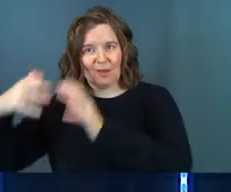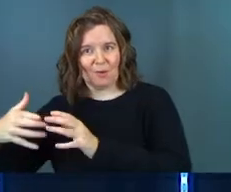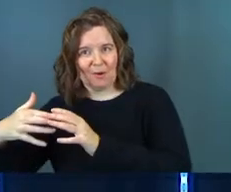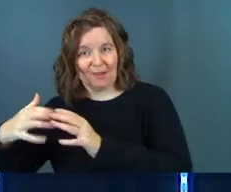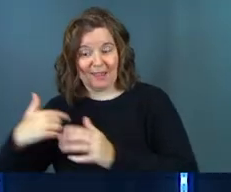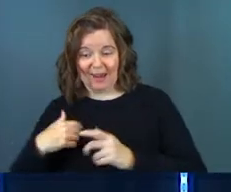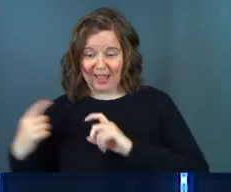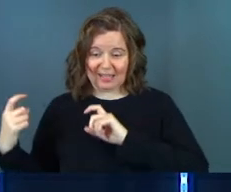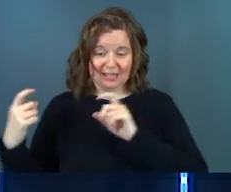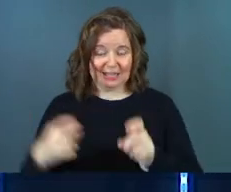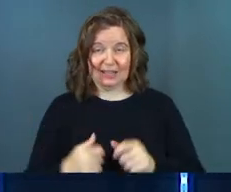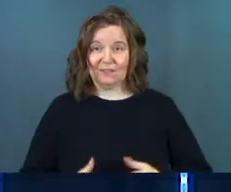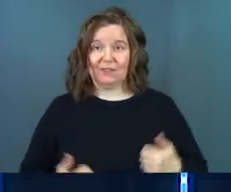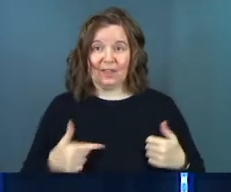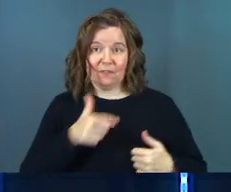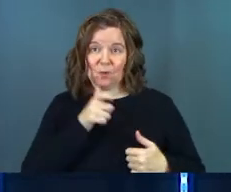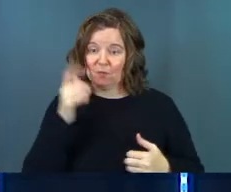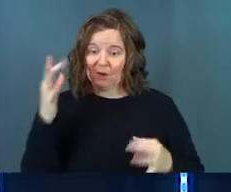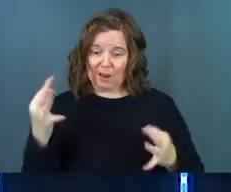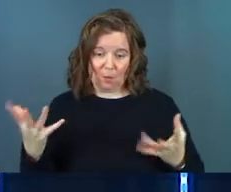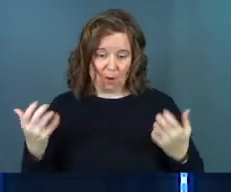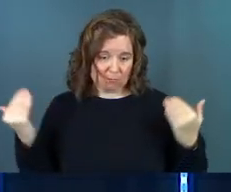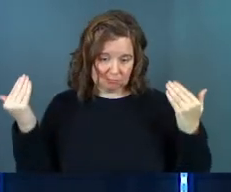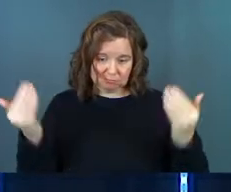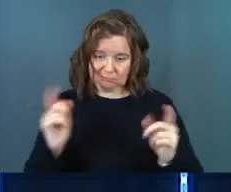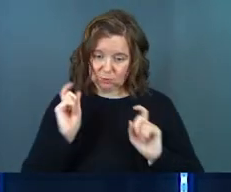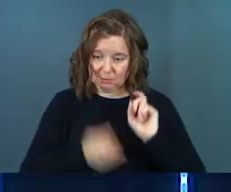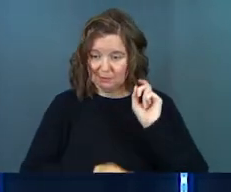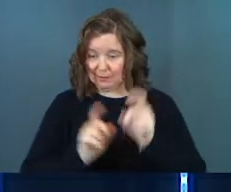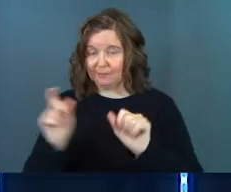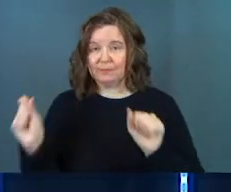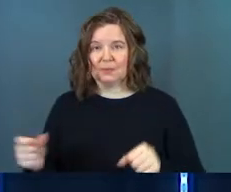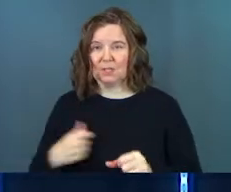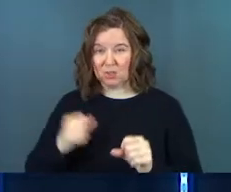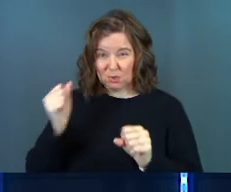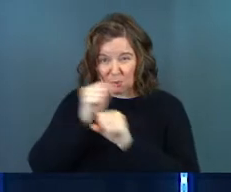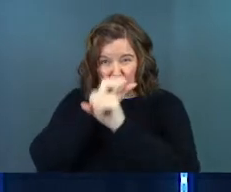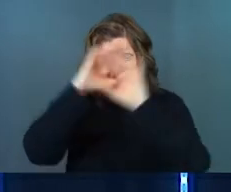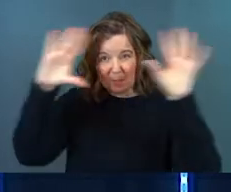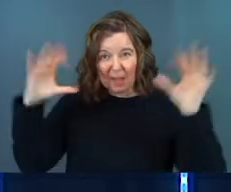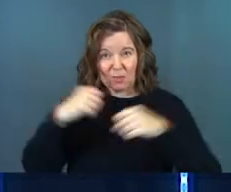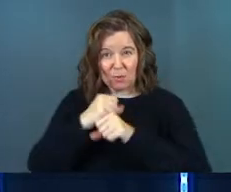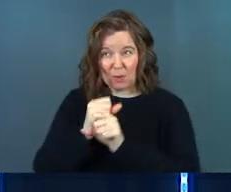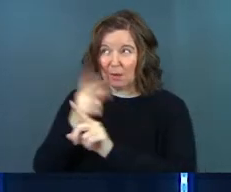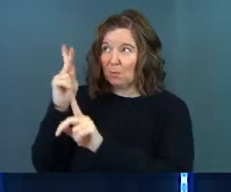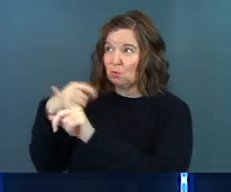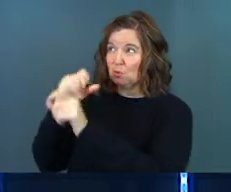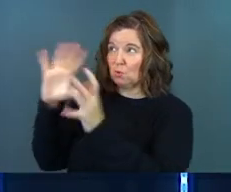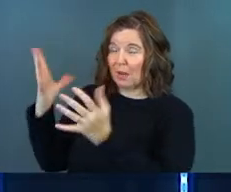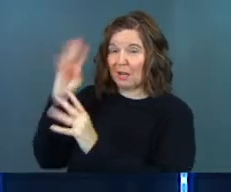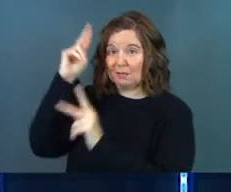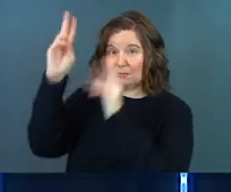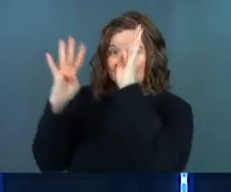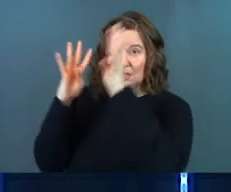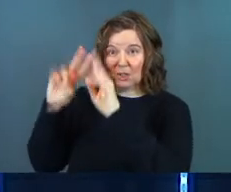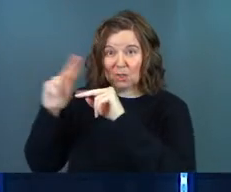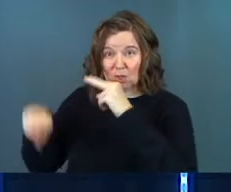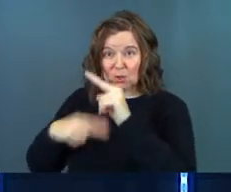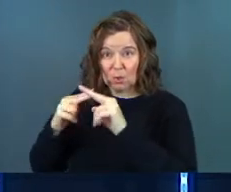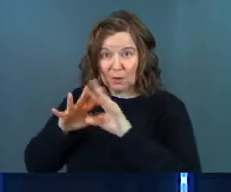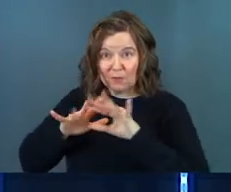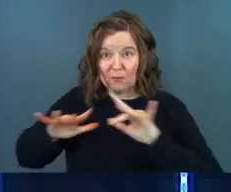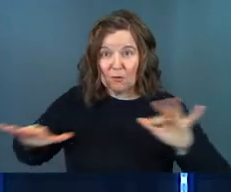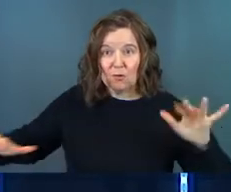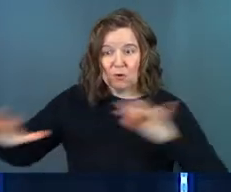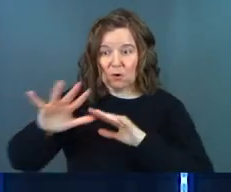And I can give life to whoever I want to. Can you imagine the creative force that created the universe existed in the walking